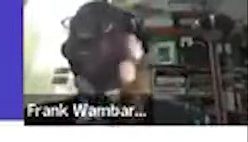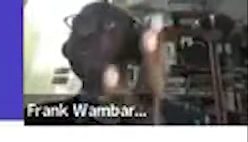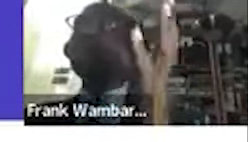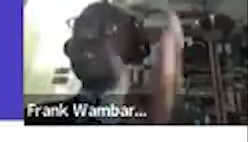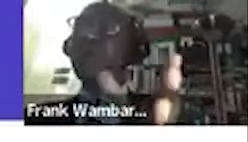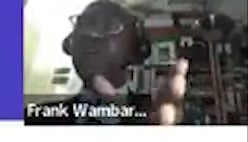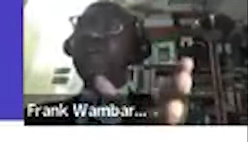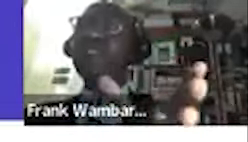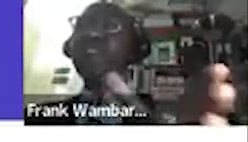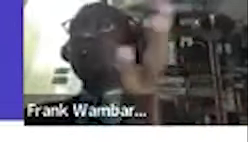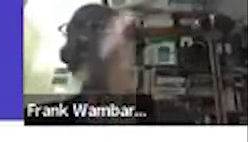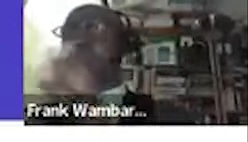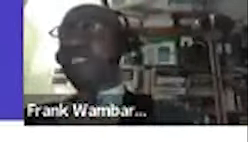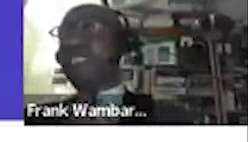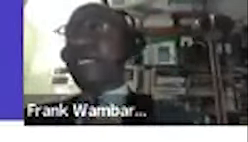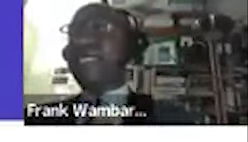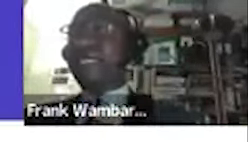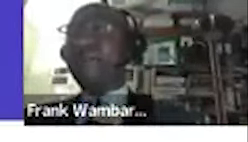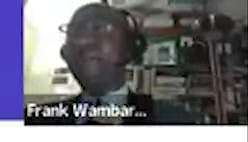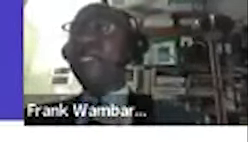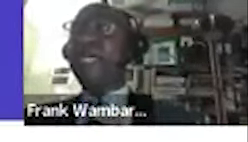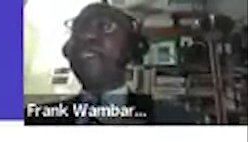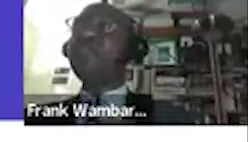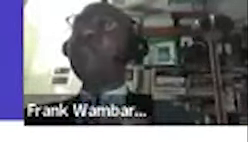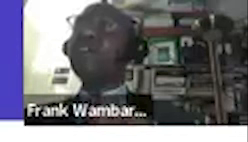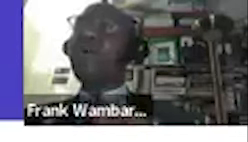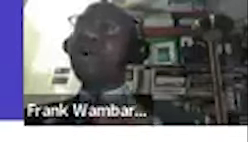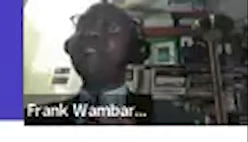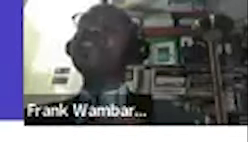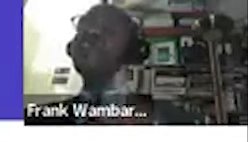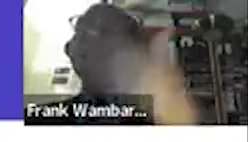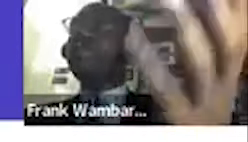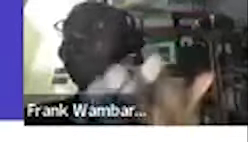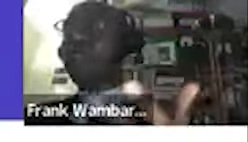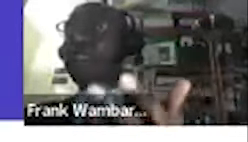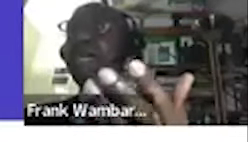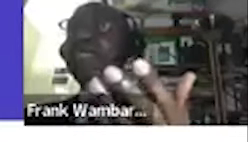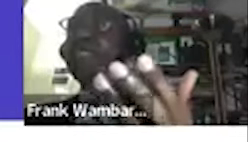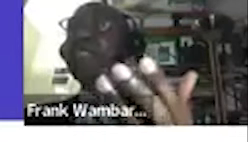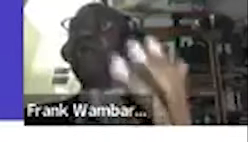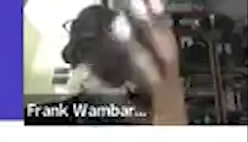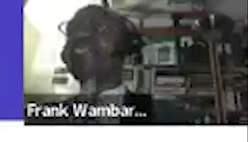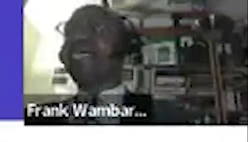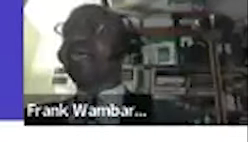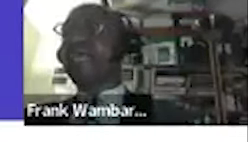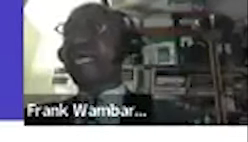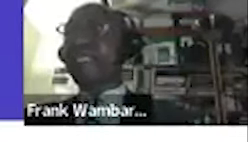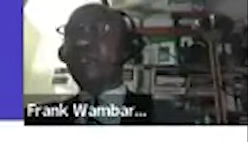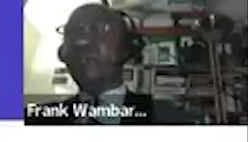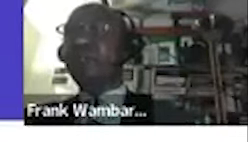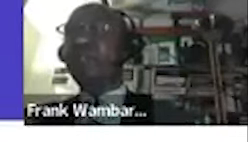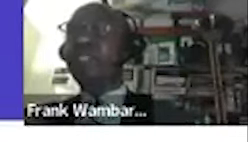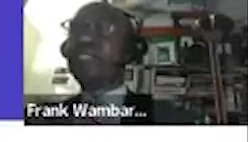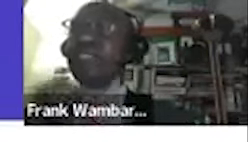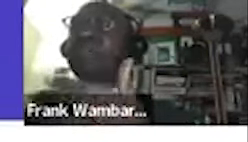to report you to the home office of that particular country and then what will happen you'll be deported back or the visa can be